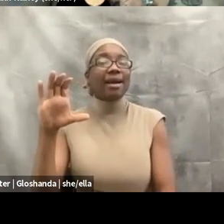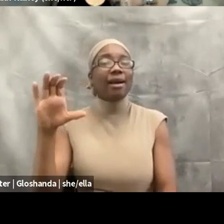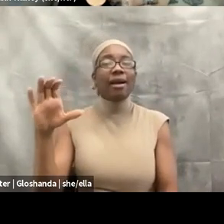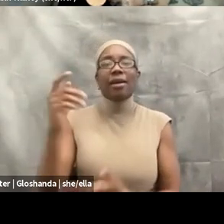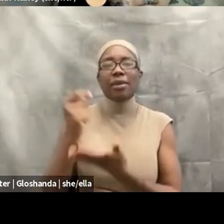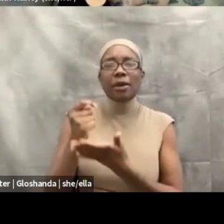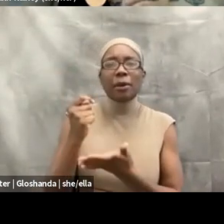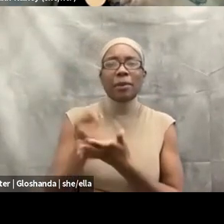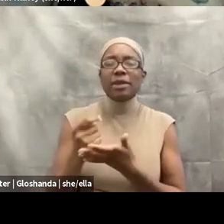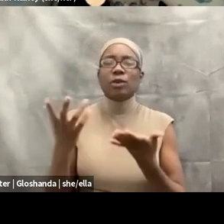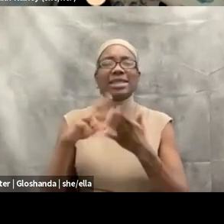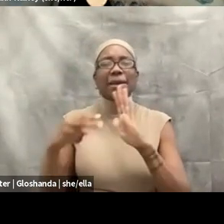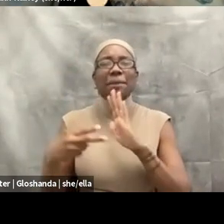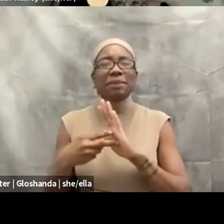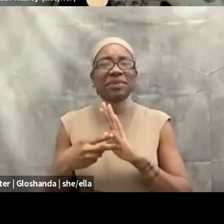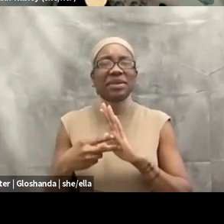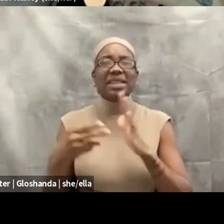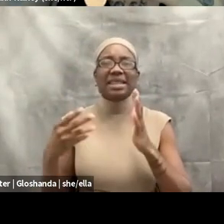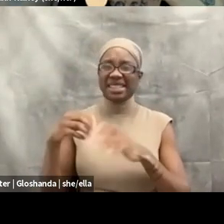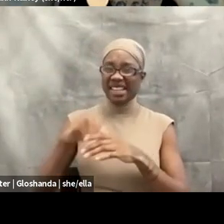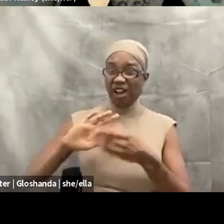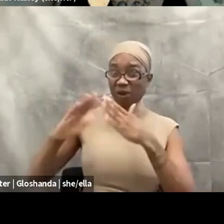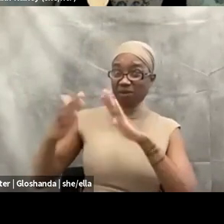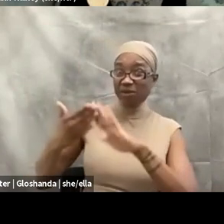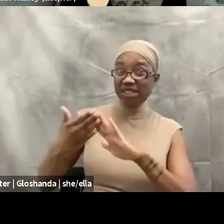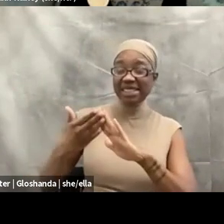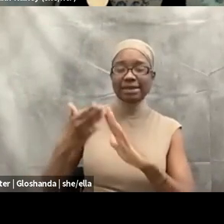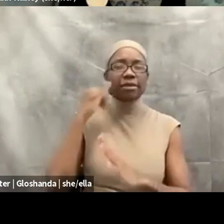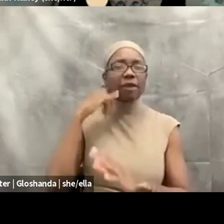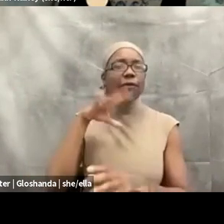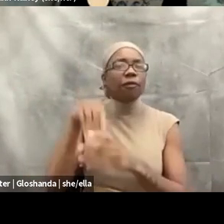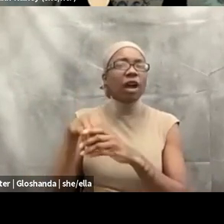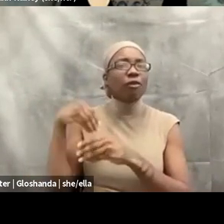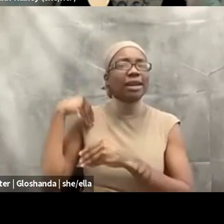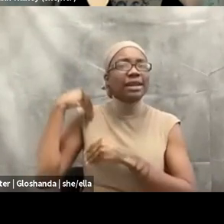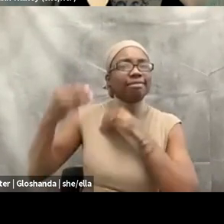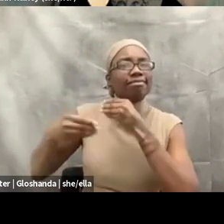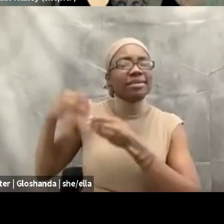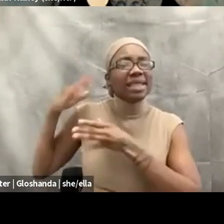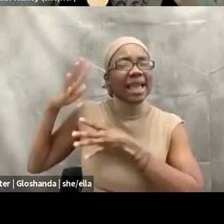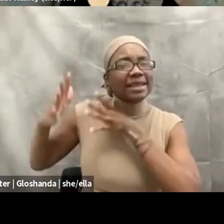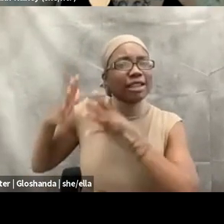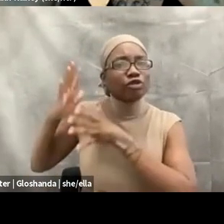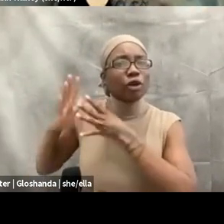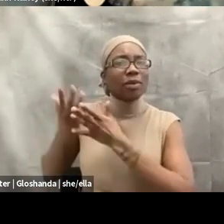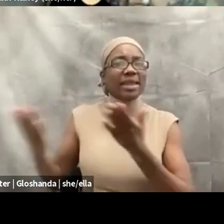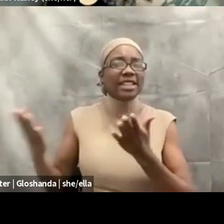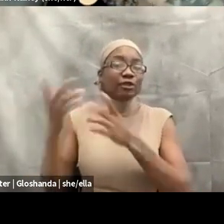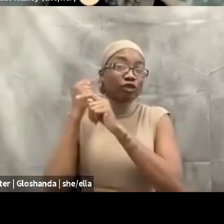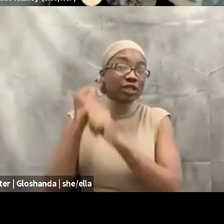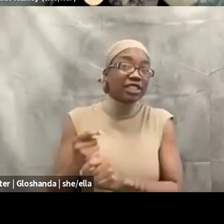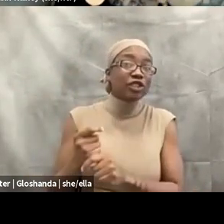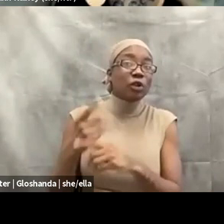really those traditional healing circles, looking at sound and energy healing, looking at Reiki, you know,